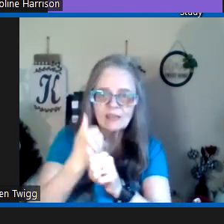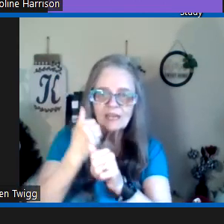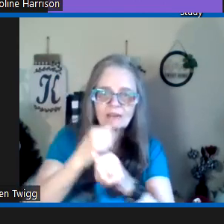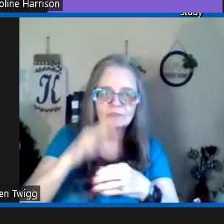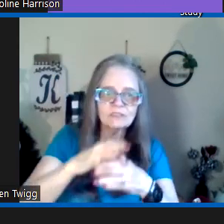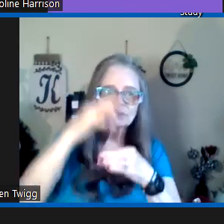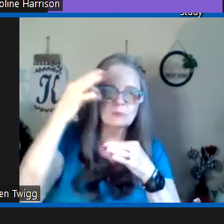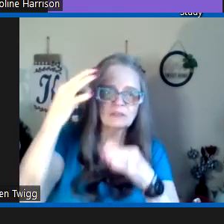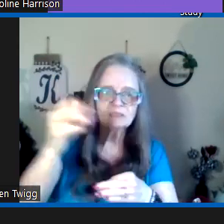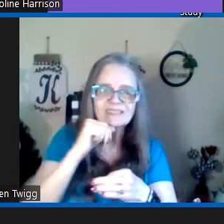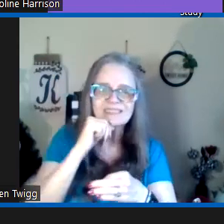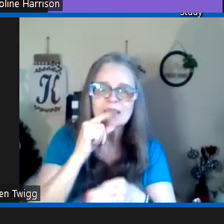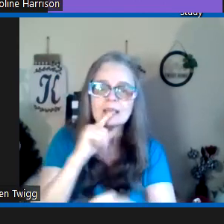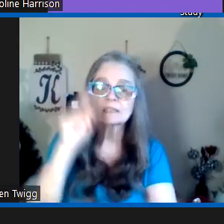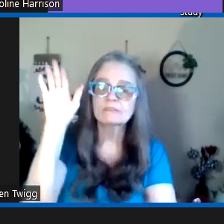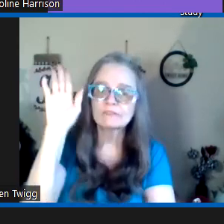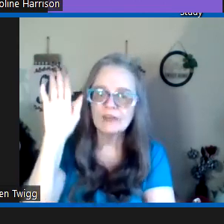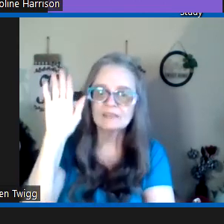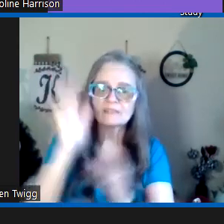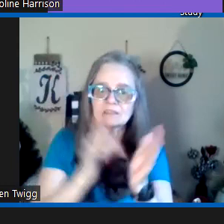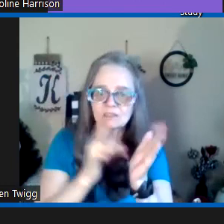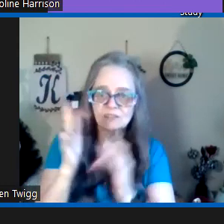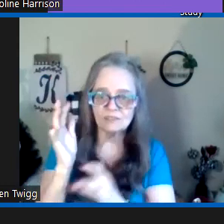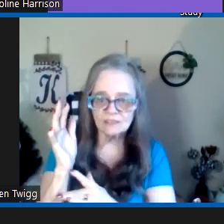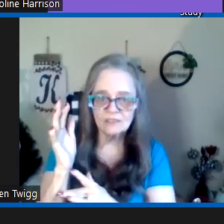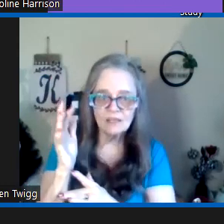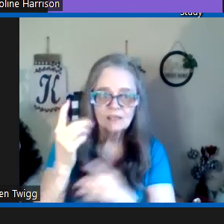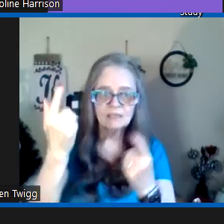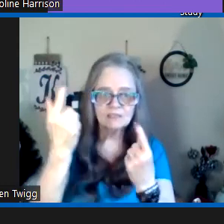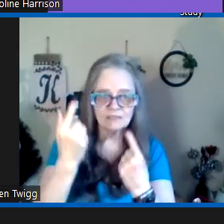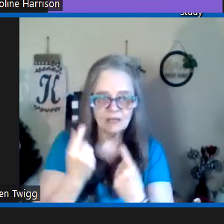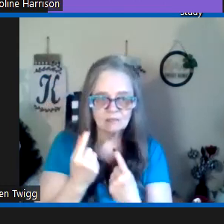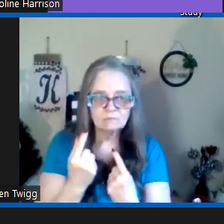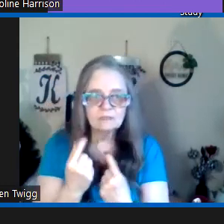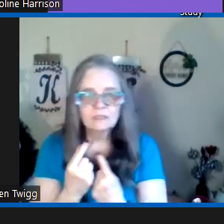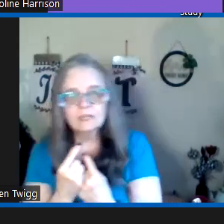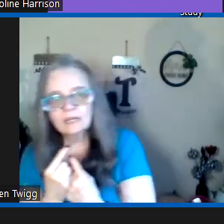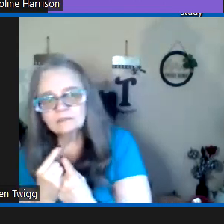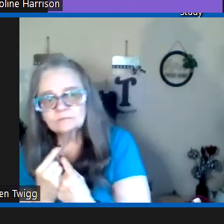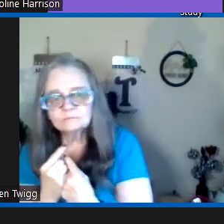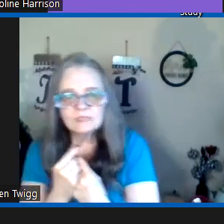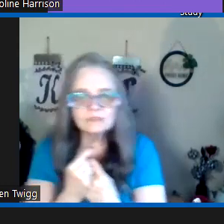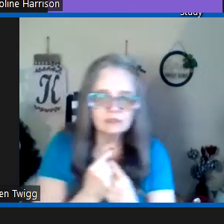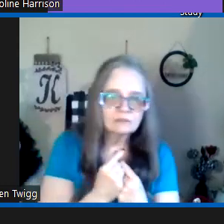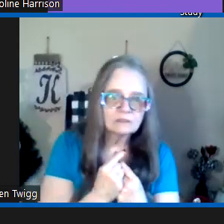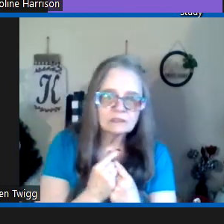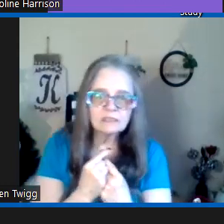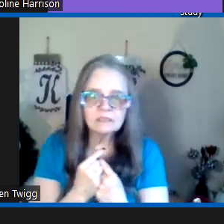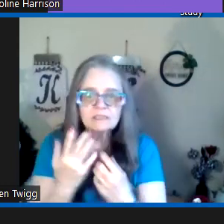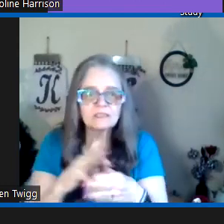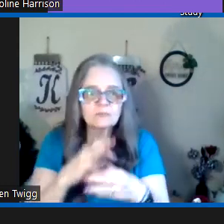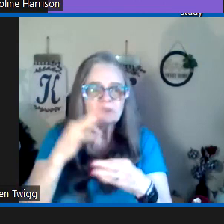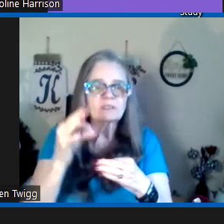and that every spirit does not confess that jesus is come um so